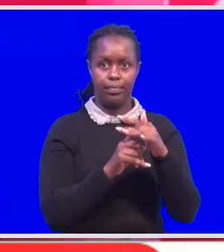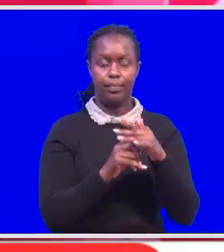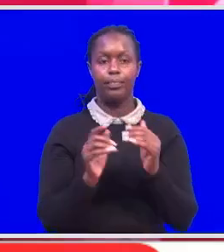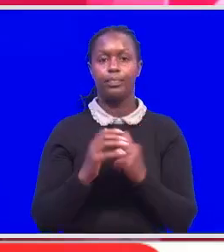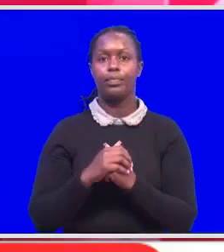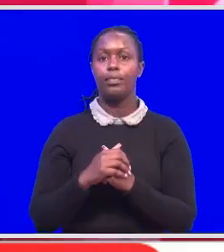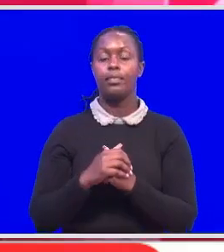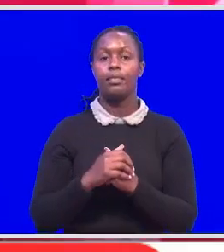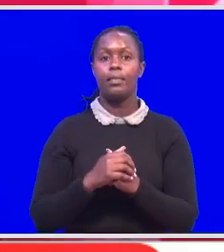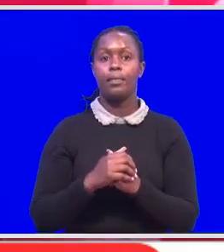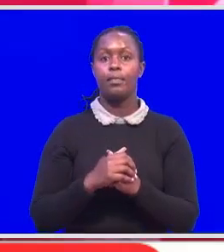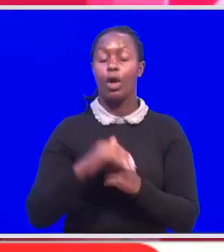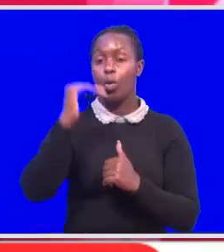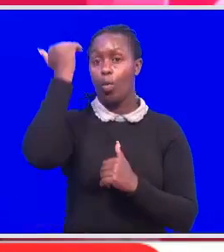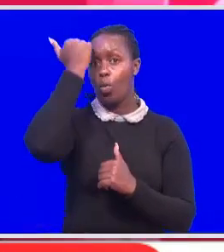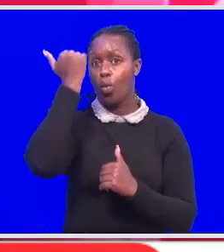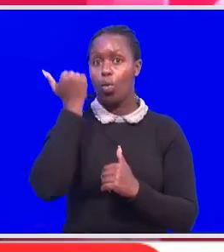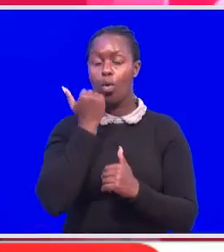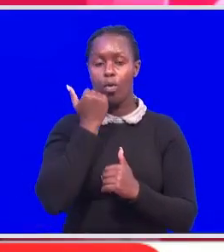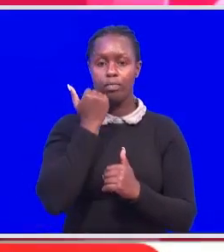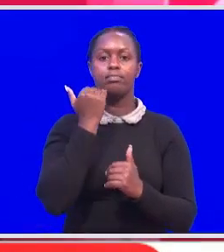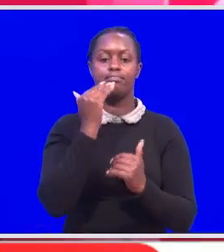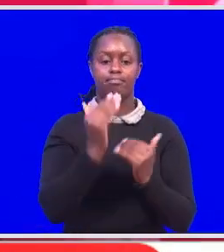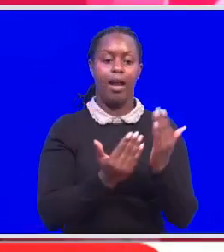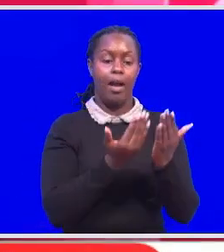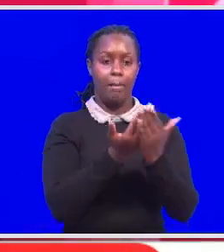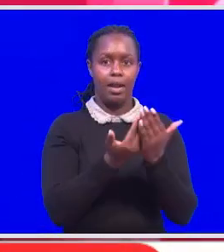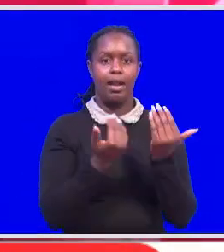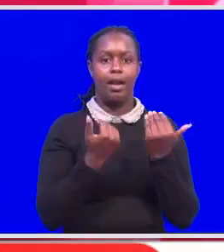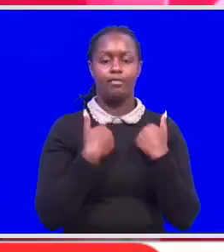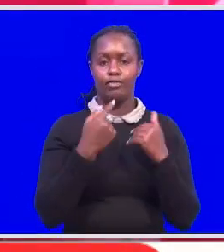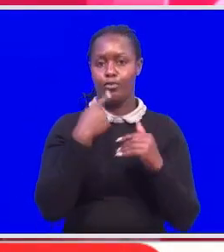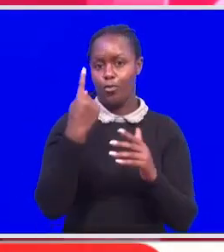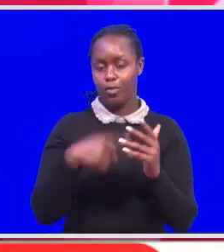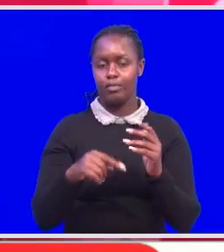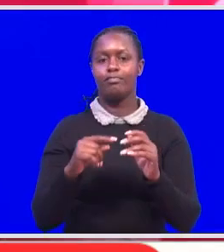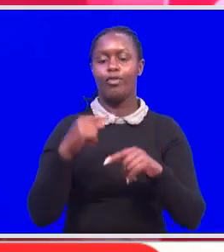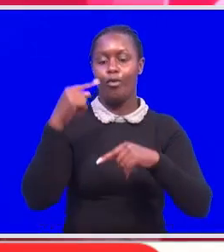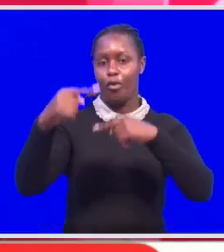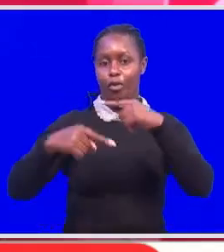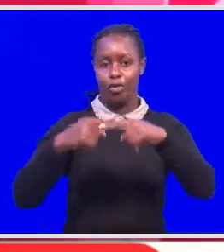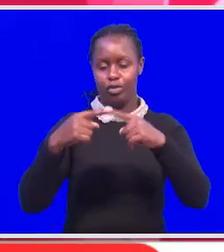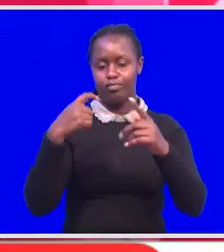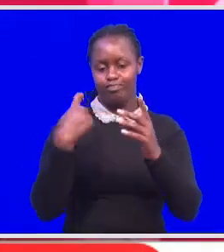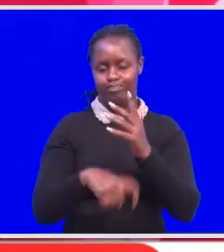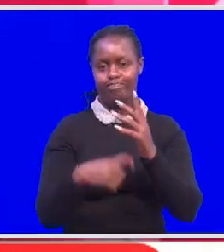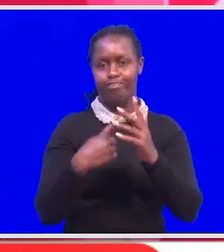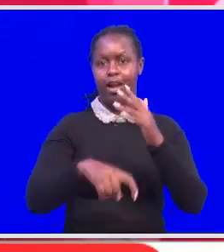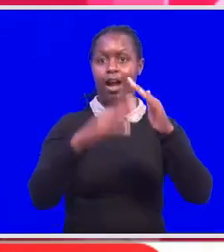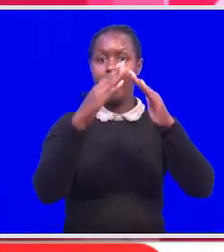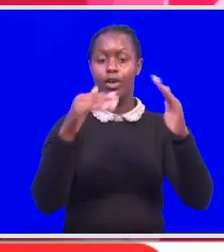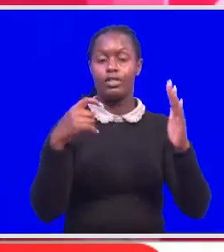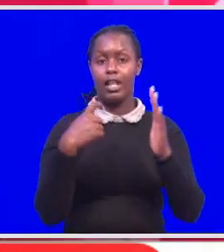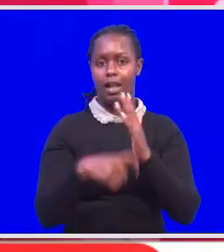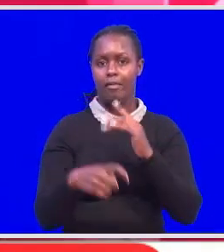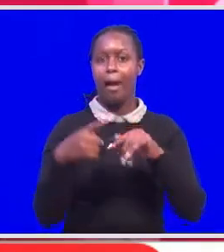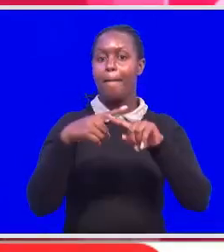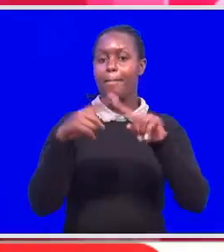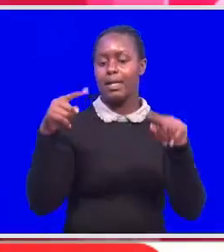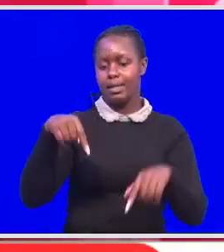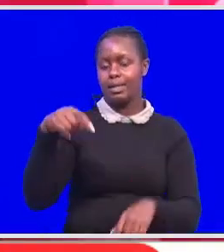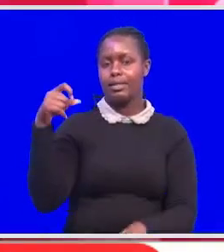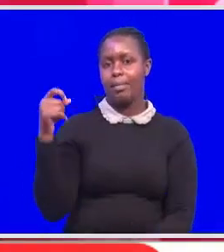Tonight, the Court of Appeal has okayed the continued deductions of the housing levy, although for this month.